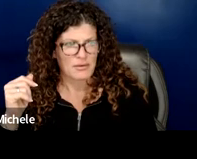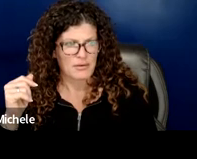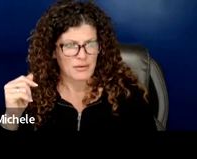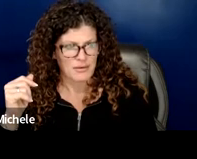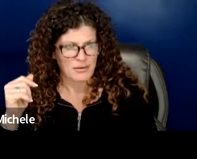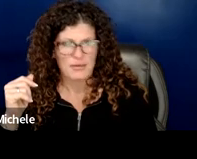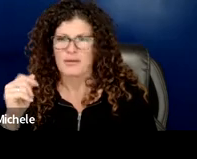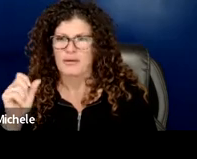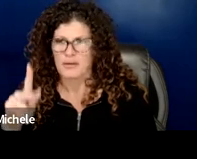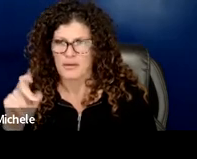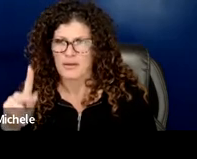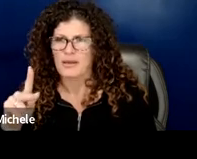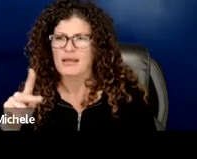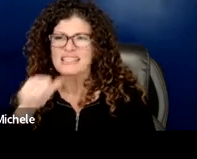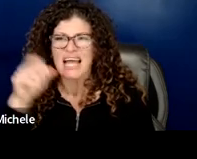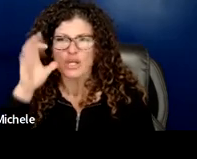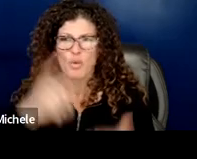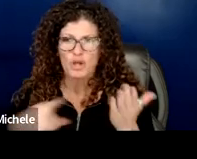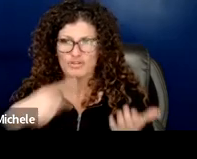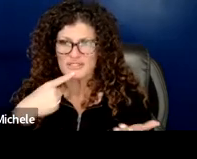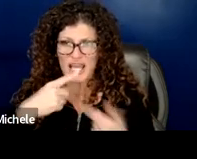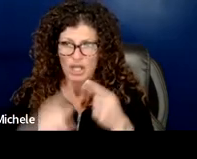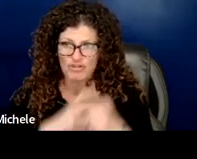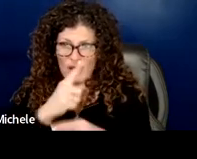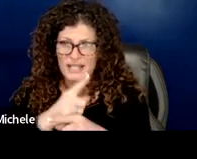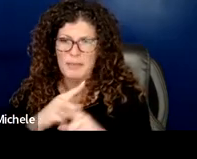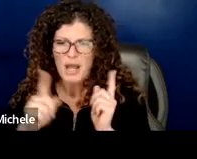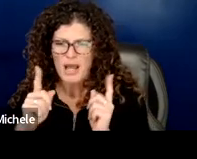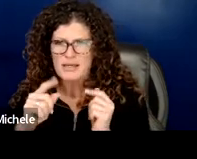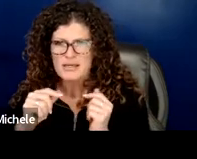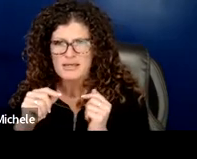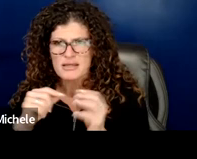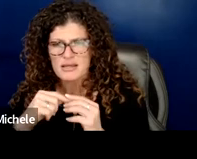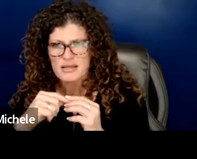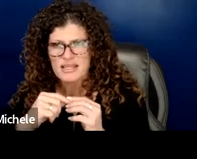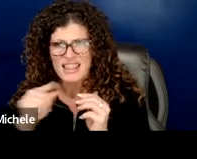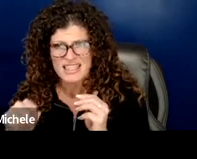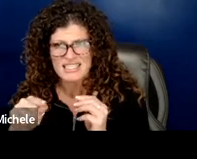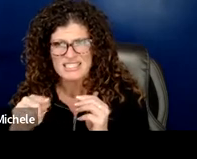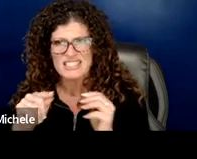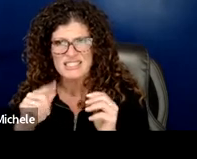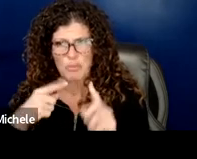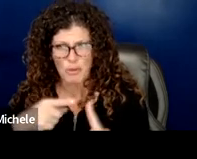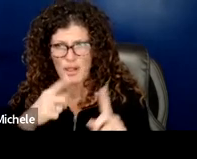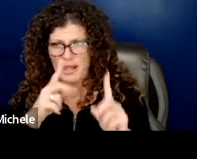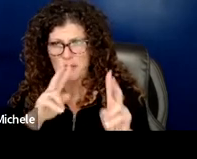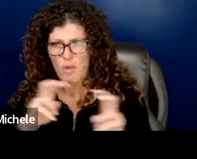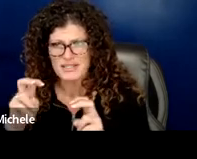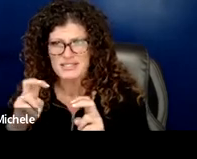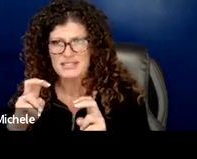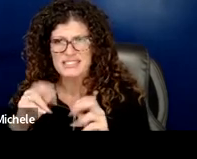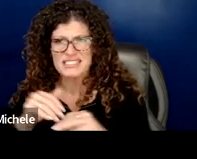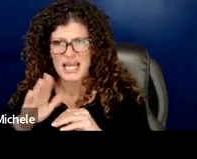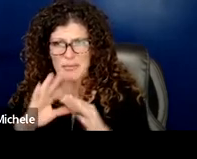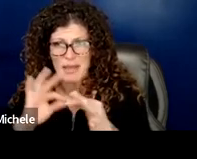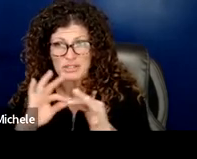hearing what you're saying correctly but they does this do these bullet points send the message that any